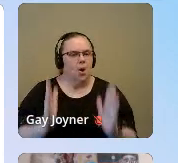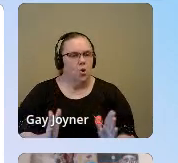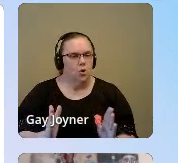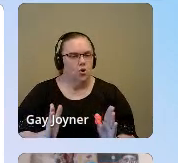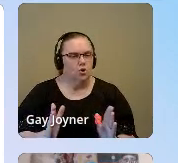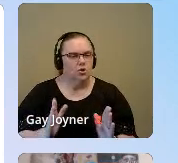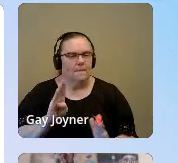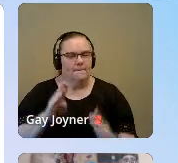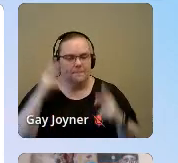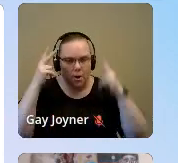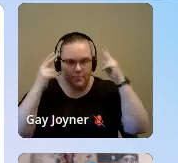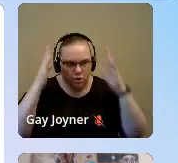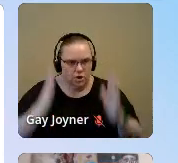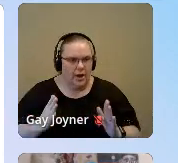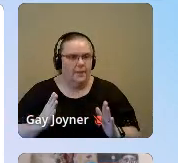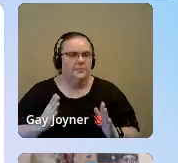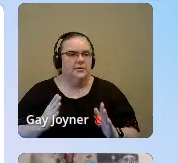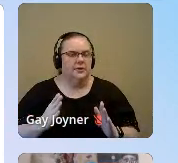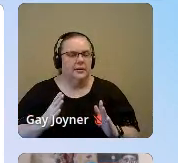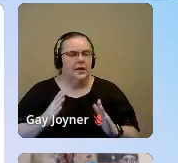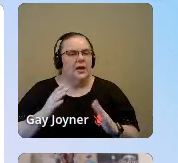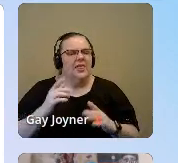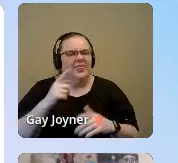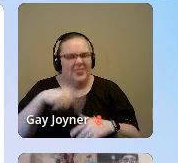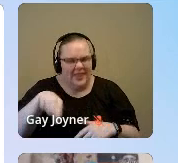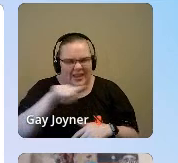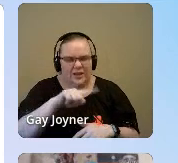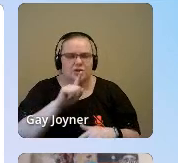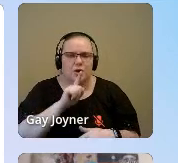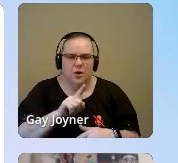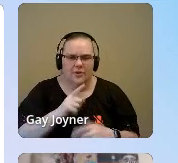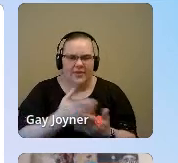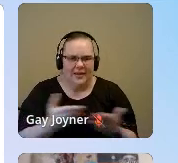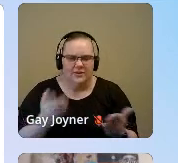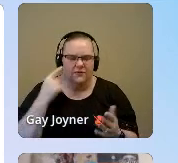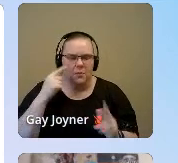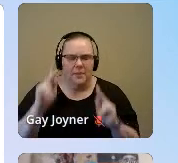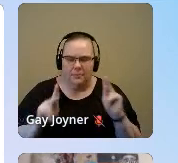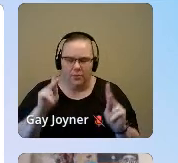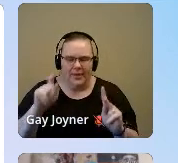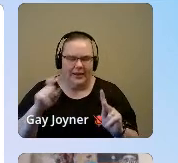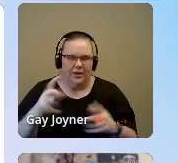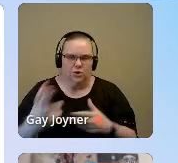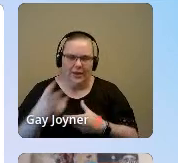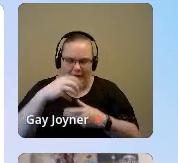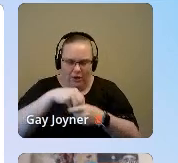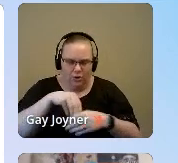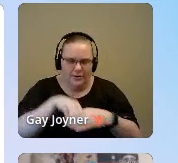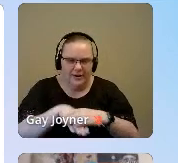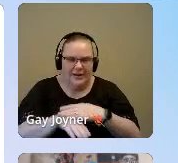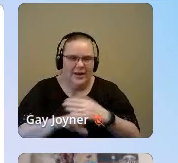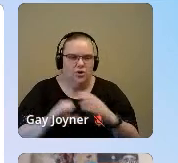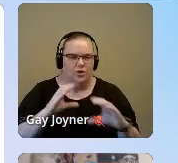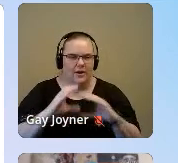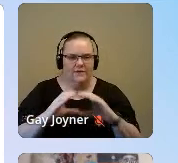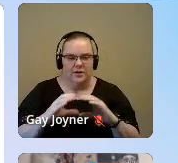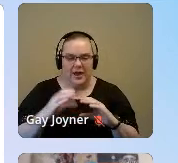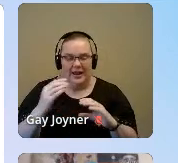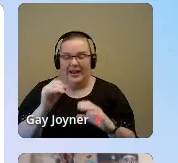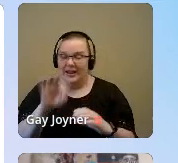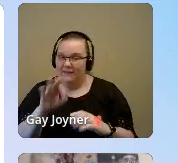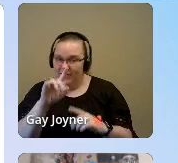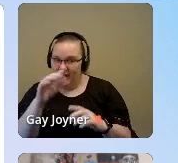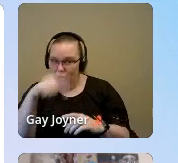about the stuff that's going in our life and people being able to enter into those conversations and offer support and know when to refer if referring is